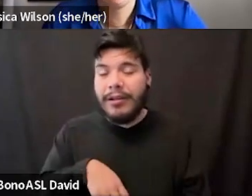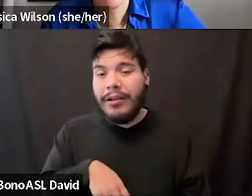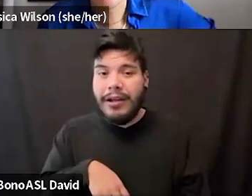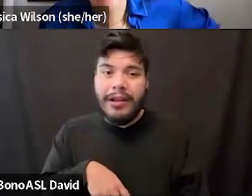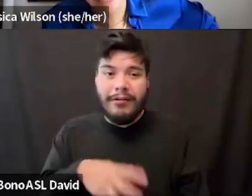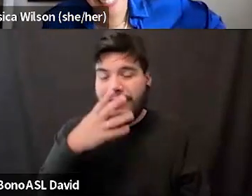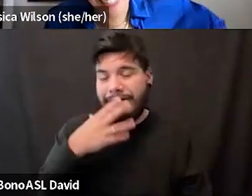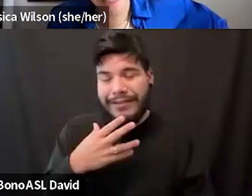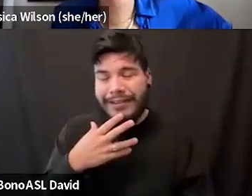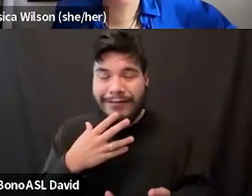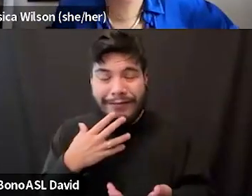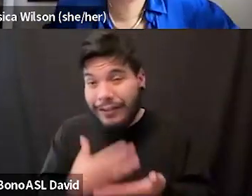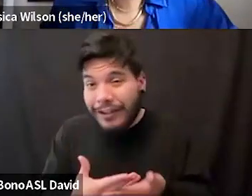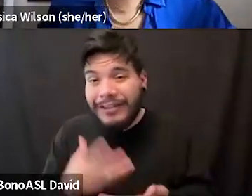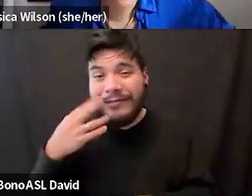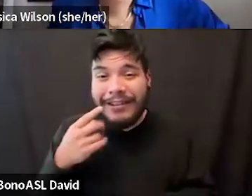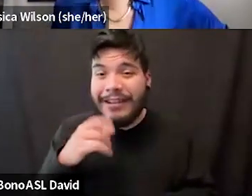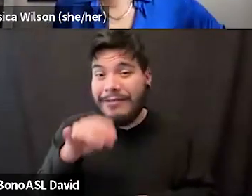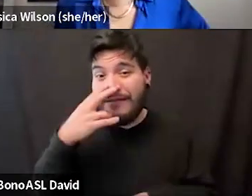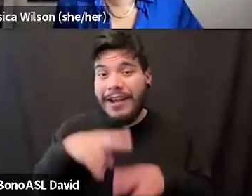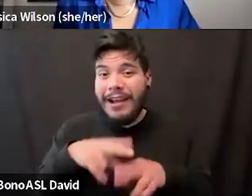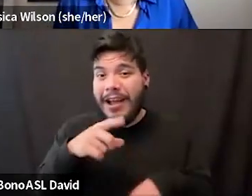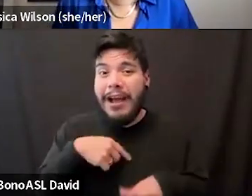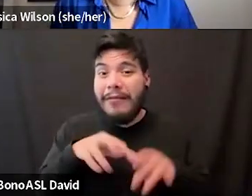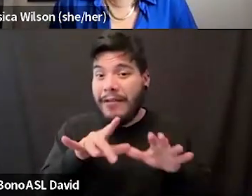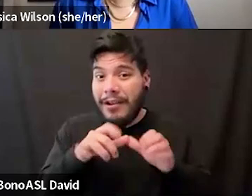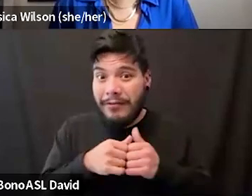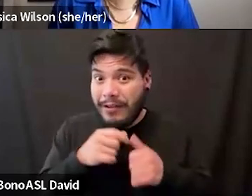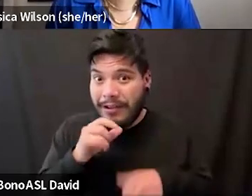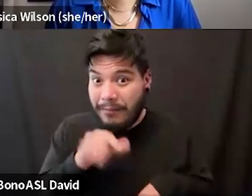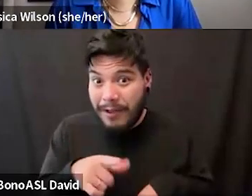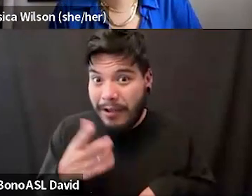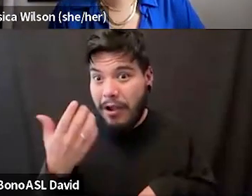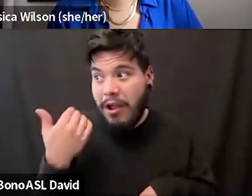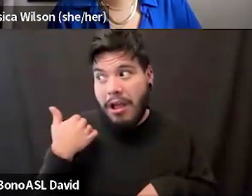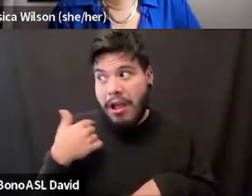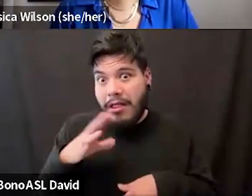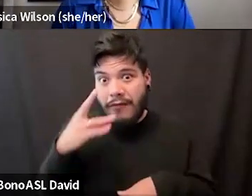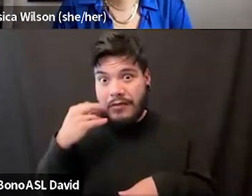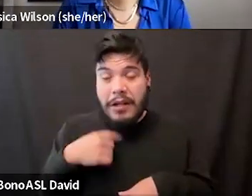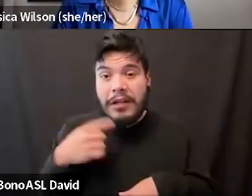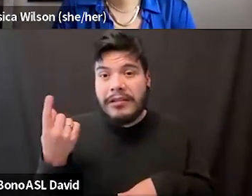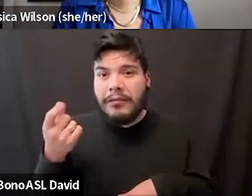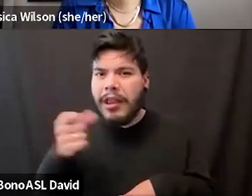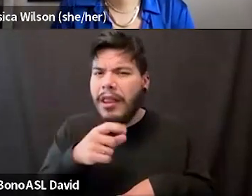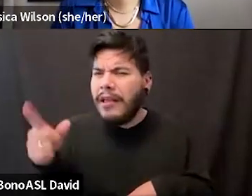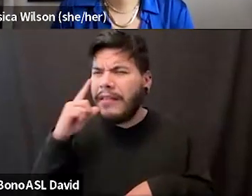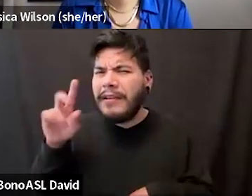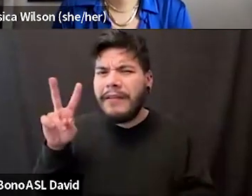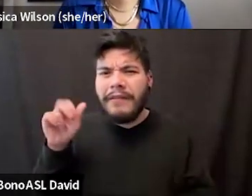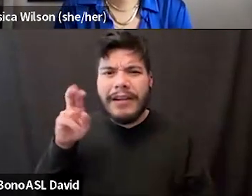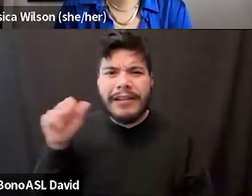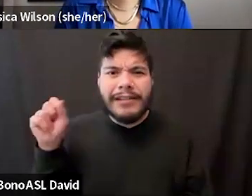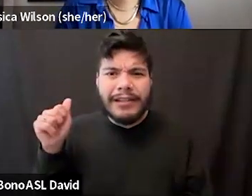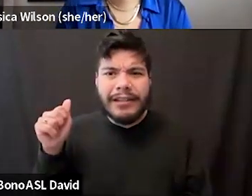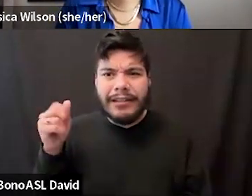I liked it. I didn't know that was the fun part. I had never been flirting with before like that. Like someone else has, I think Vanessa had to point it out to me